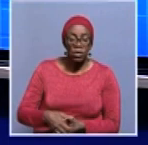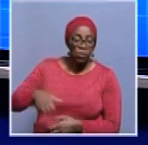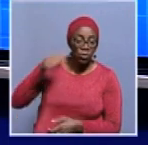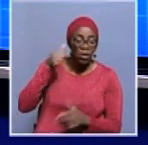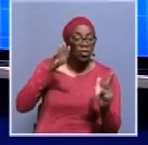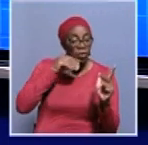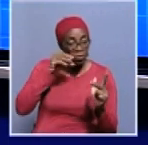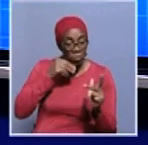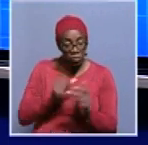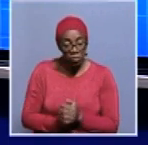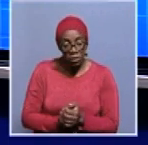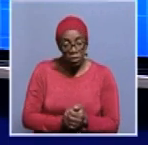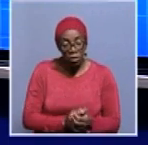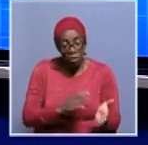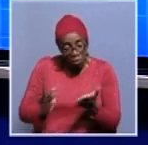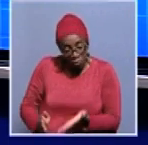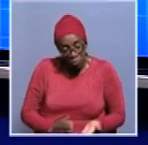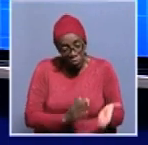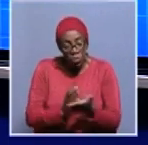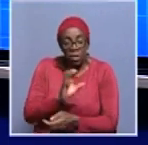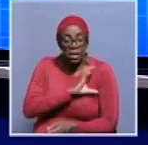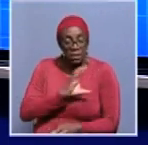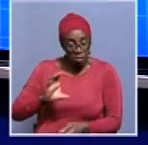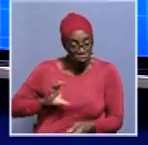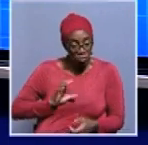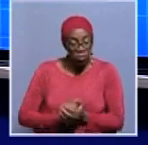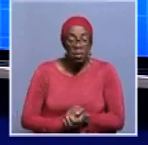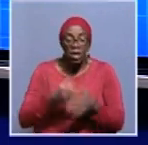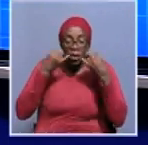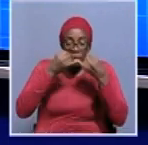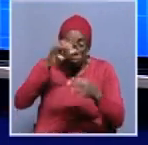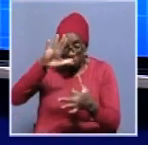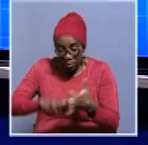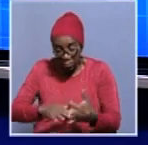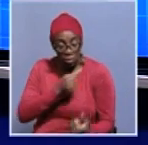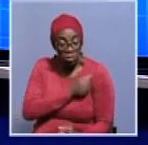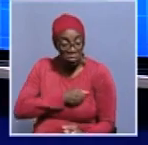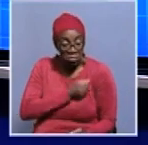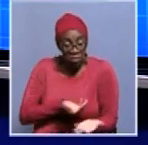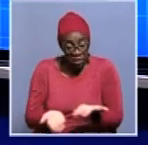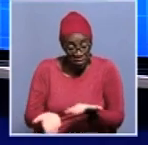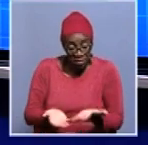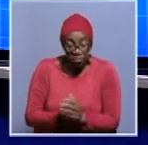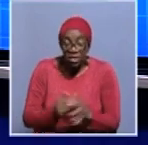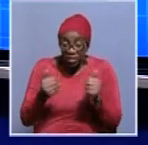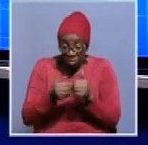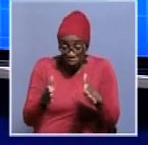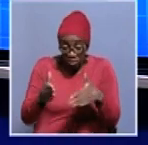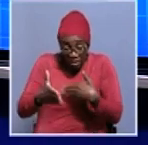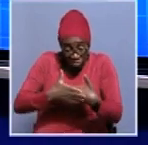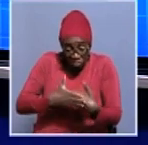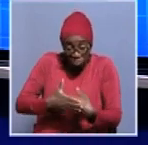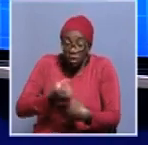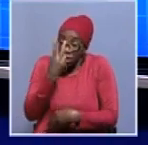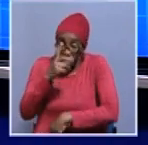spokespersons of the organizing committee chelsea yaoya briefing us on the memorial service the three inchindo brothers and their